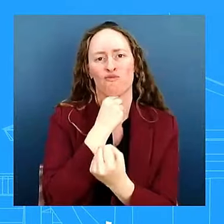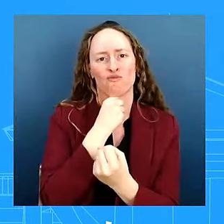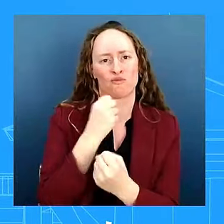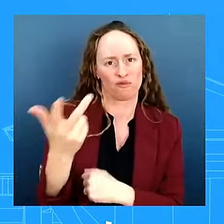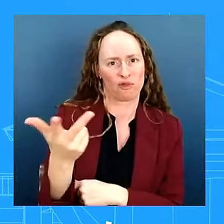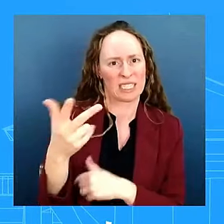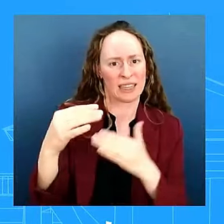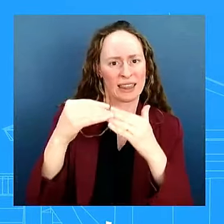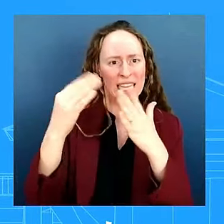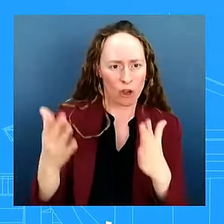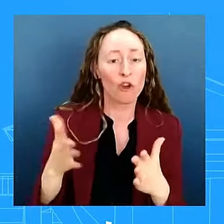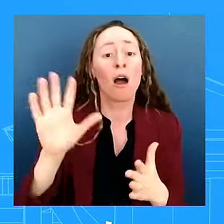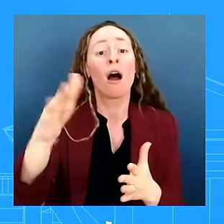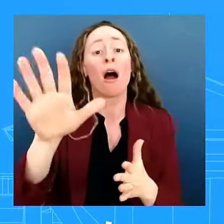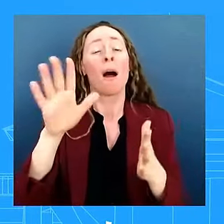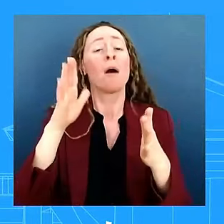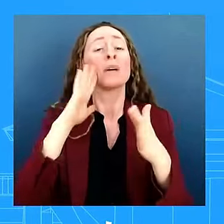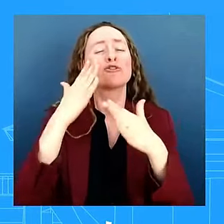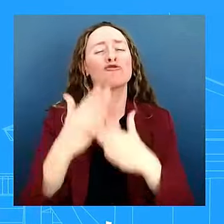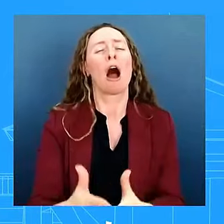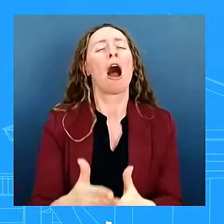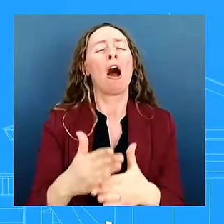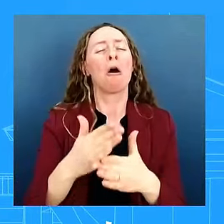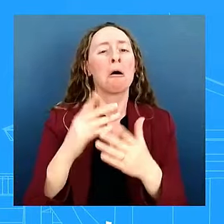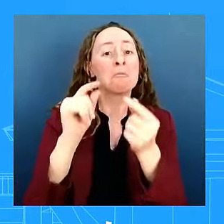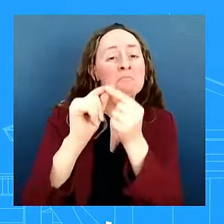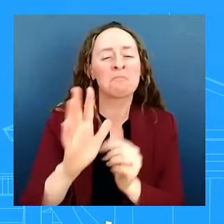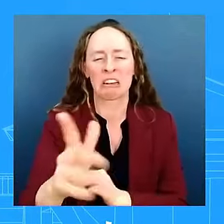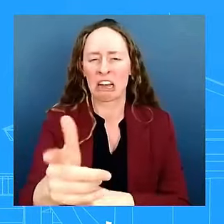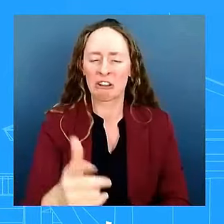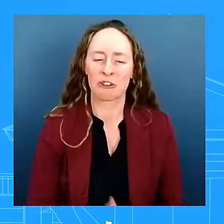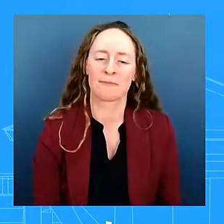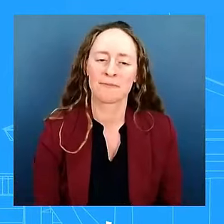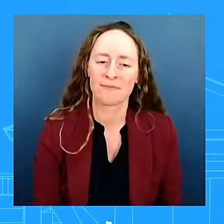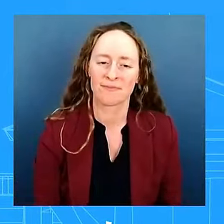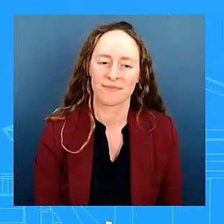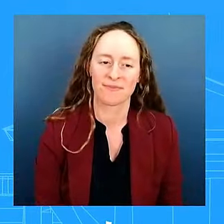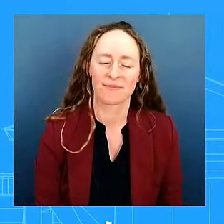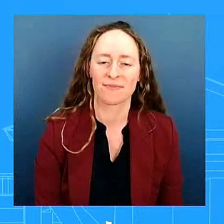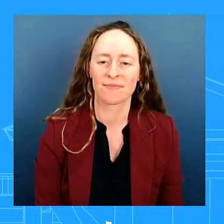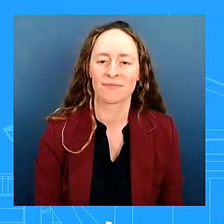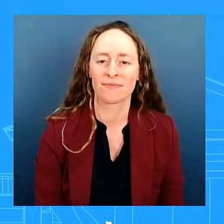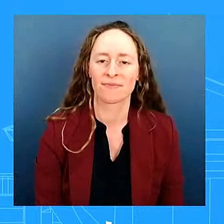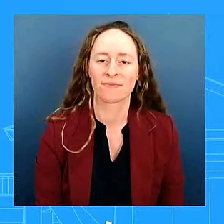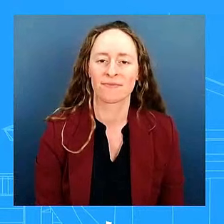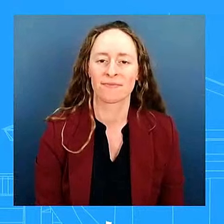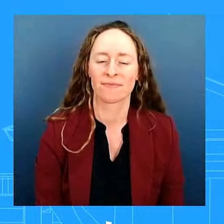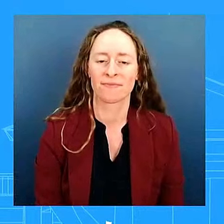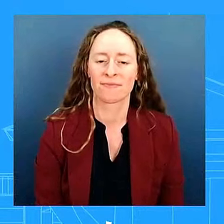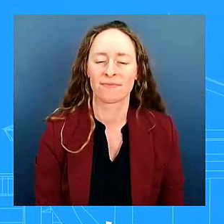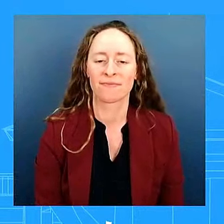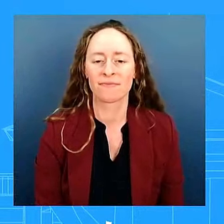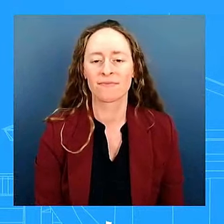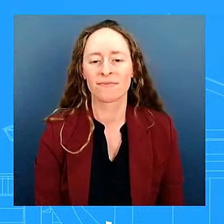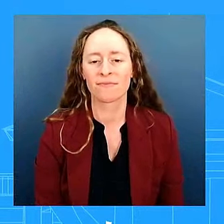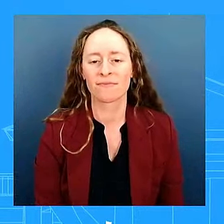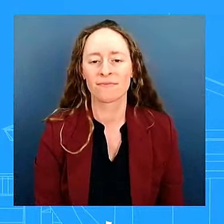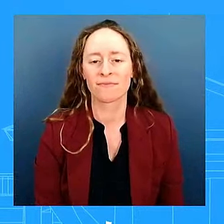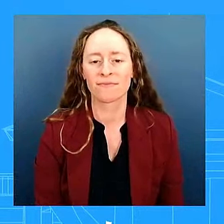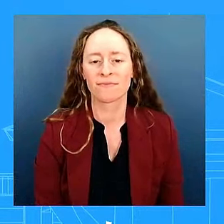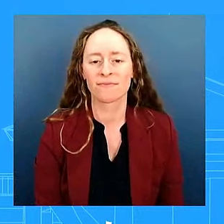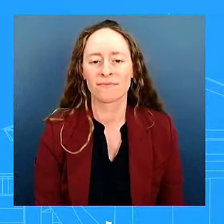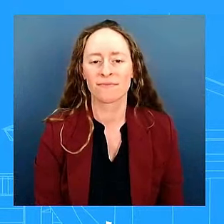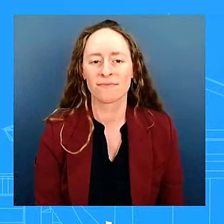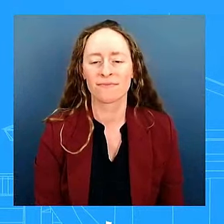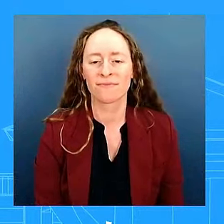there is a woman named laura loomer who recently